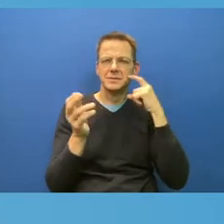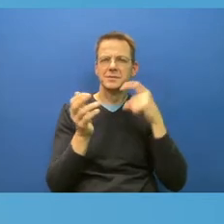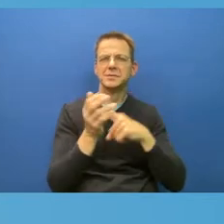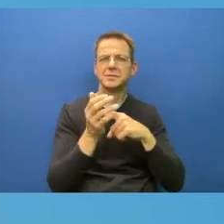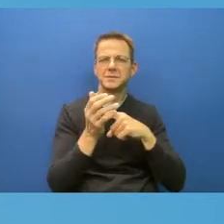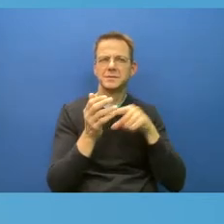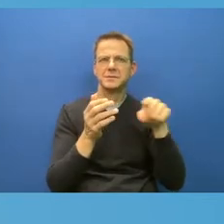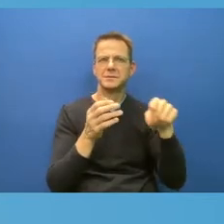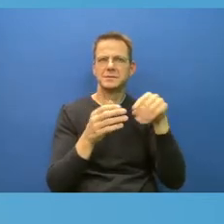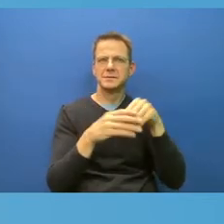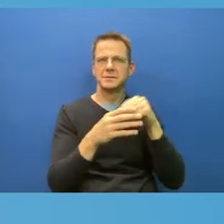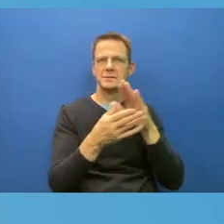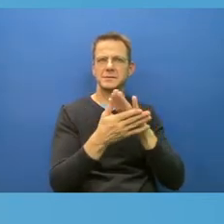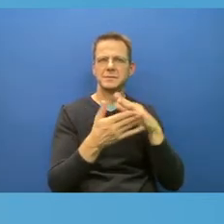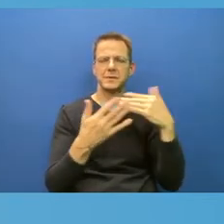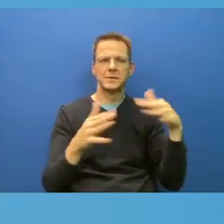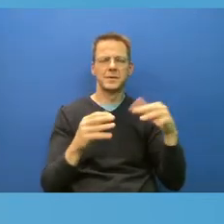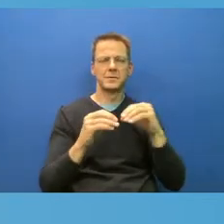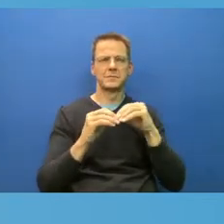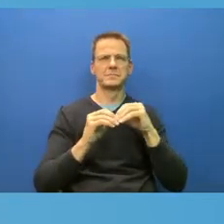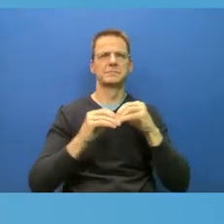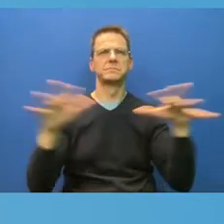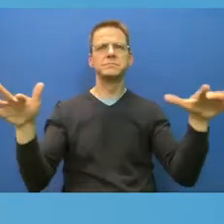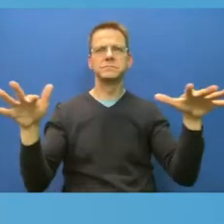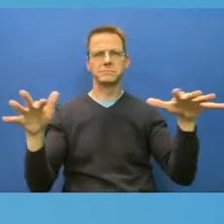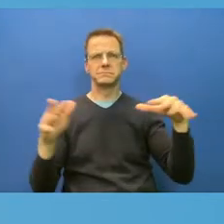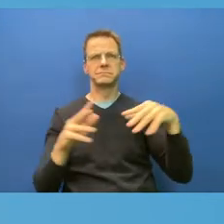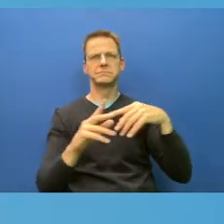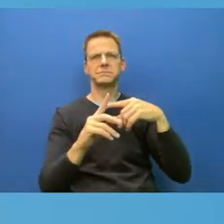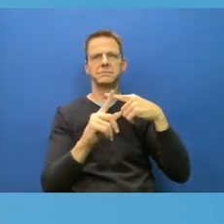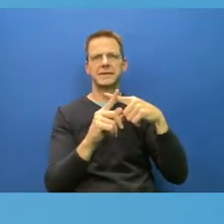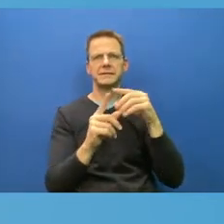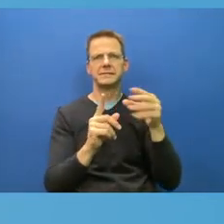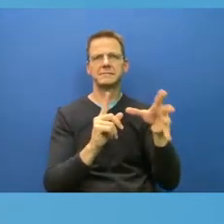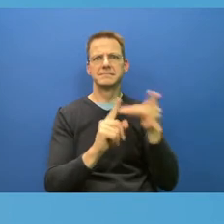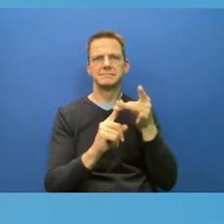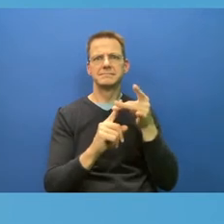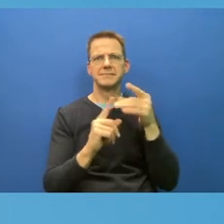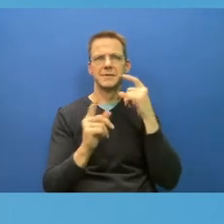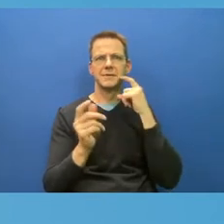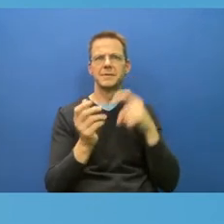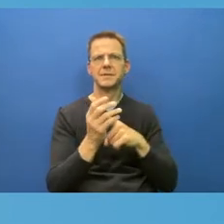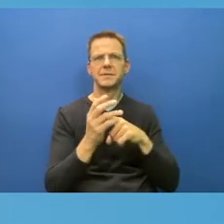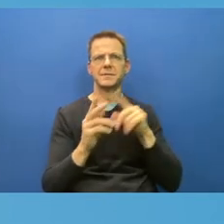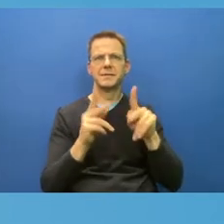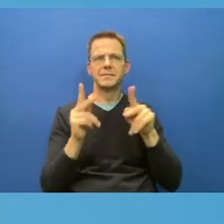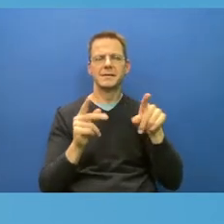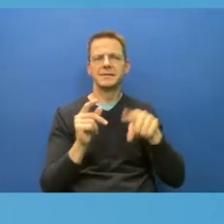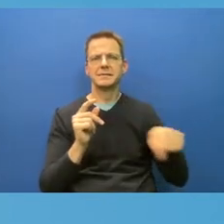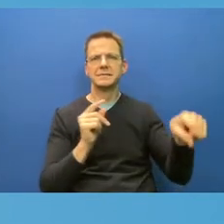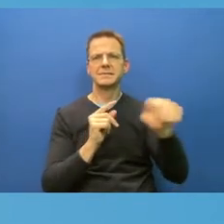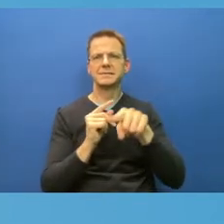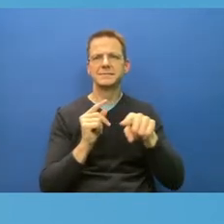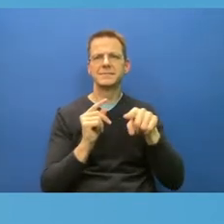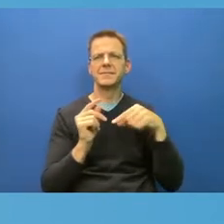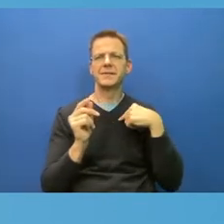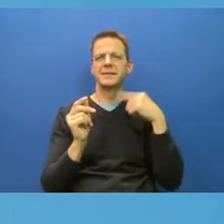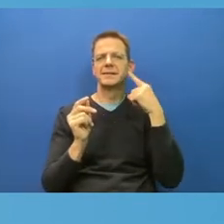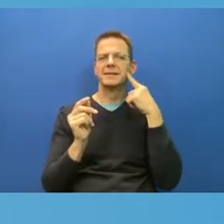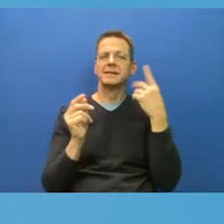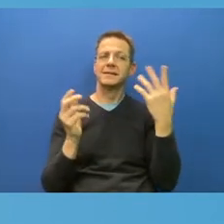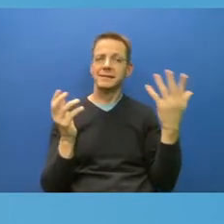for people. So I think that's being a bit masked. But I think if we could get people to have a mental model, just as there's this guy,